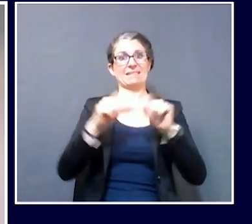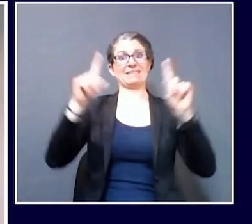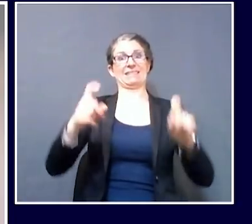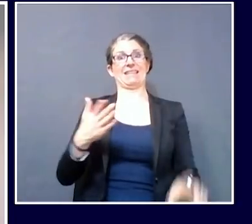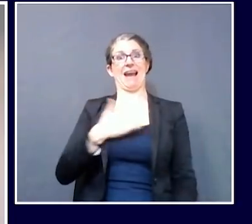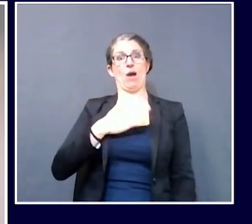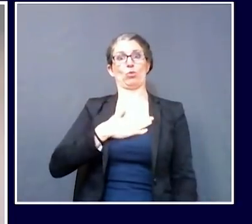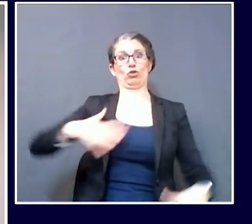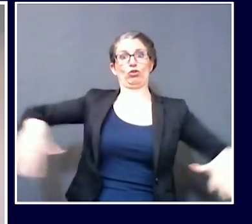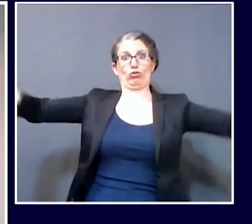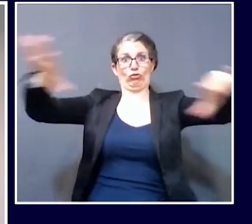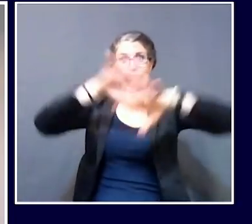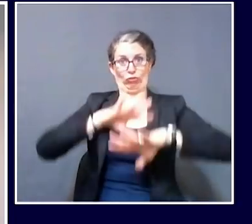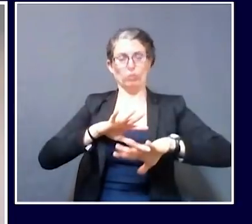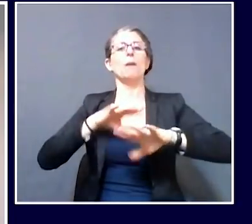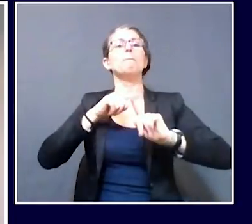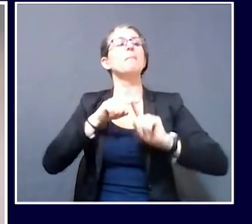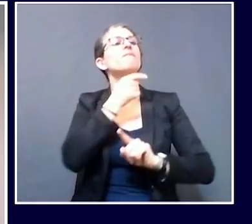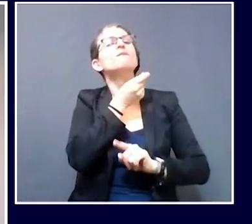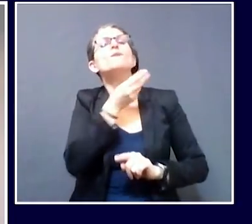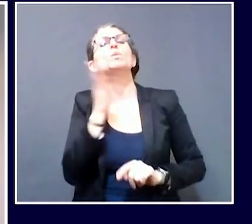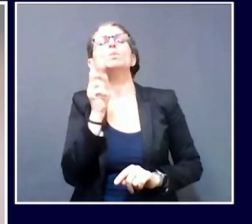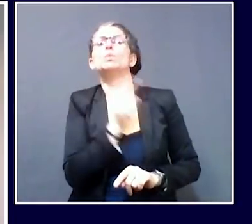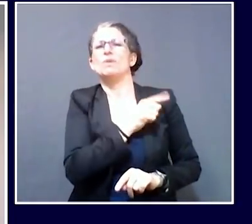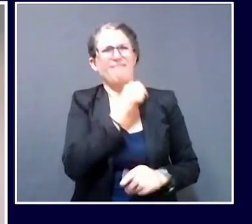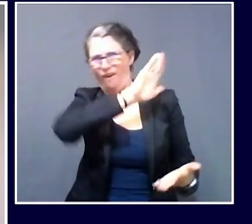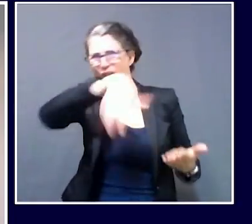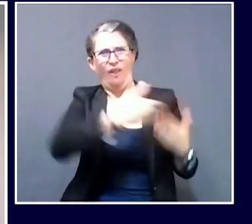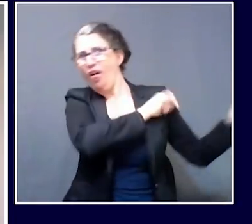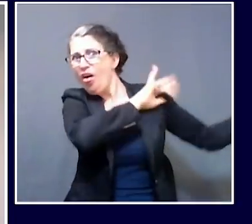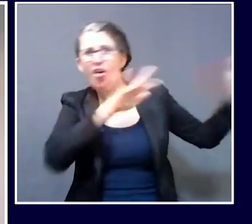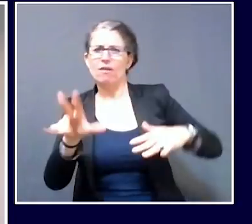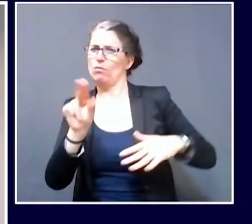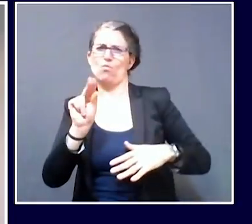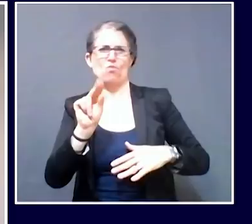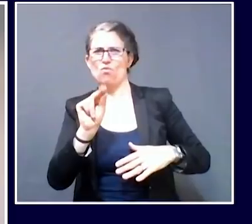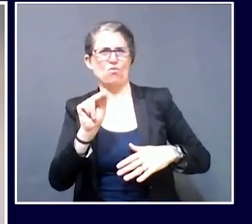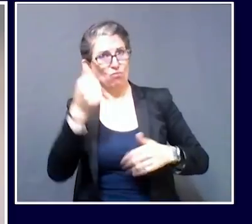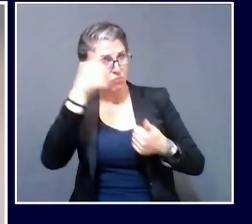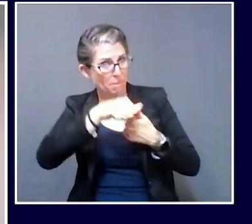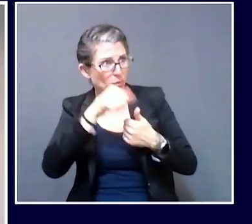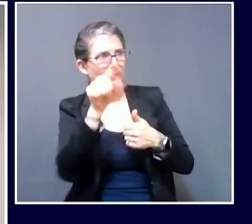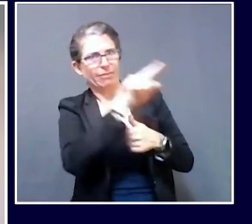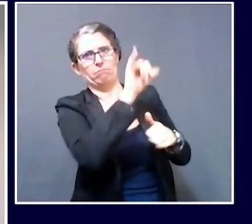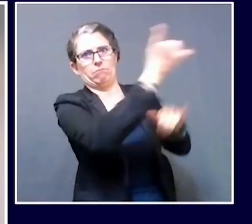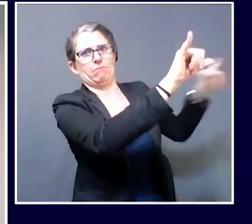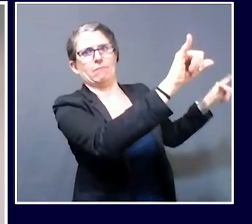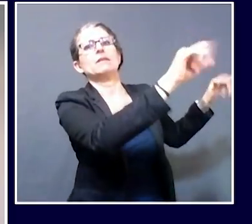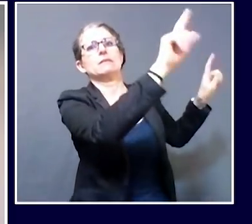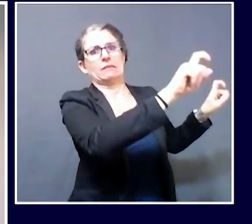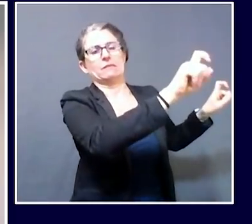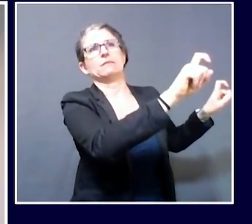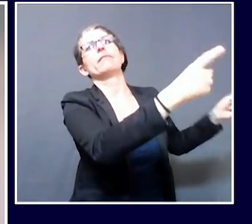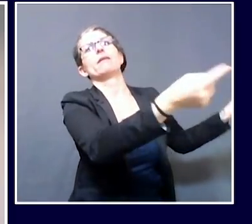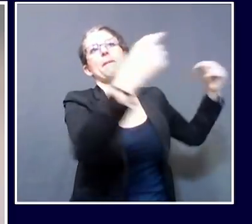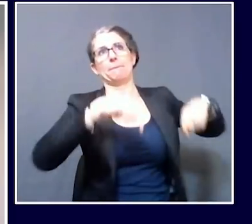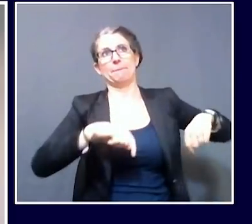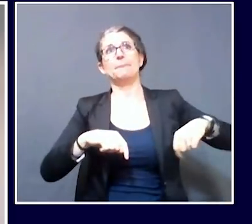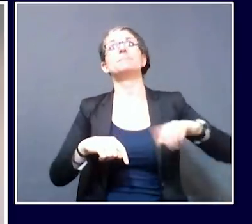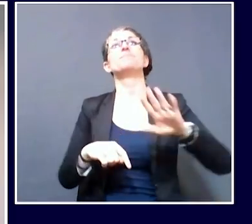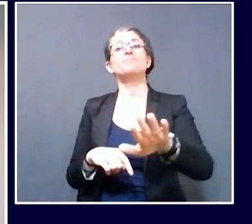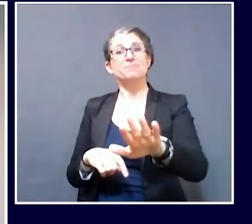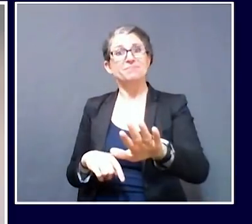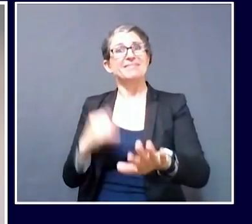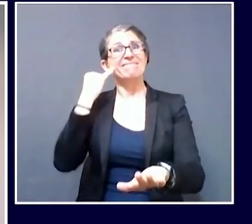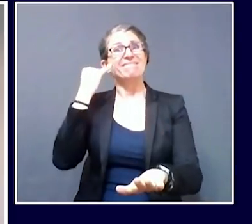advantage of that before they come to Maine. That allows them to avoid having to wait for their test result, basically